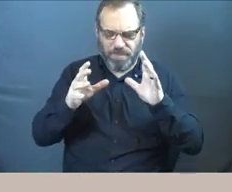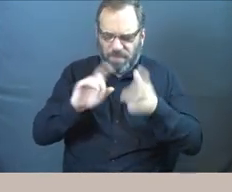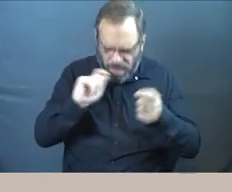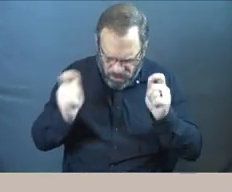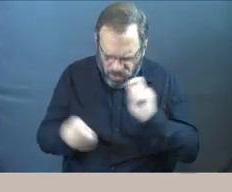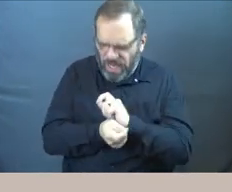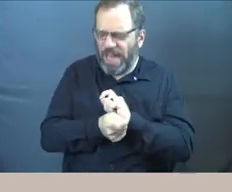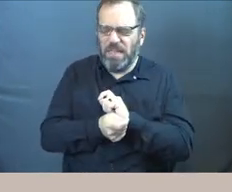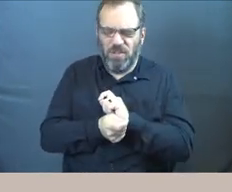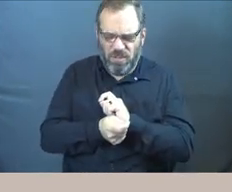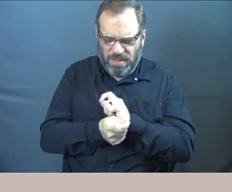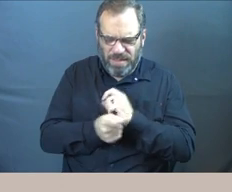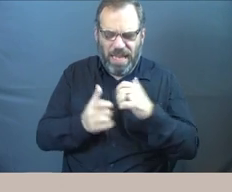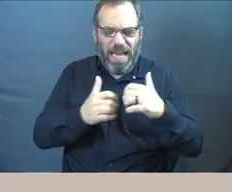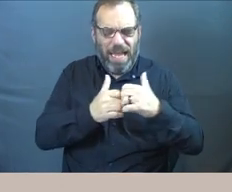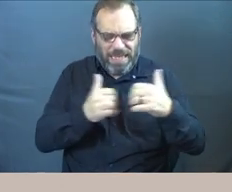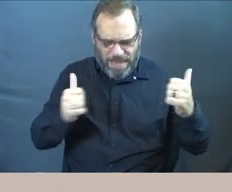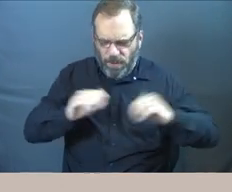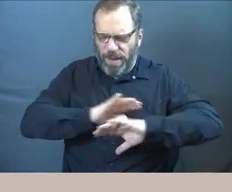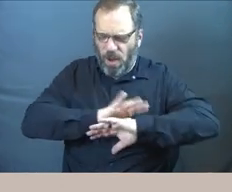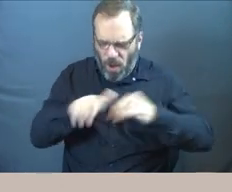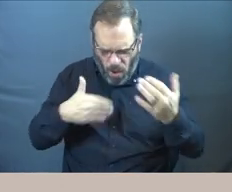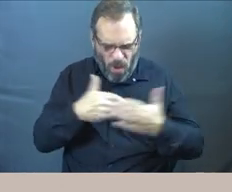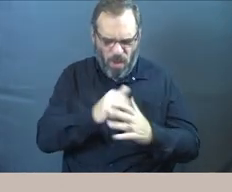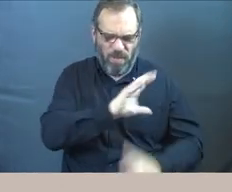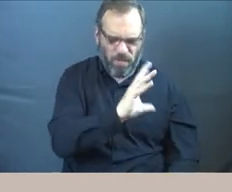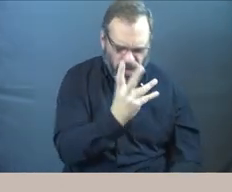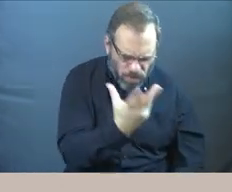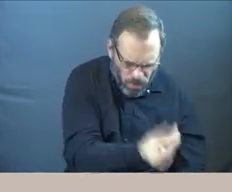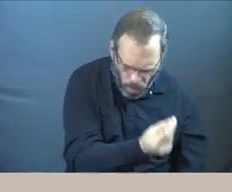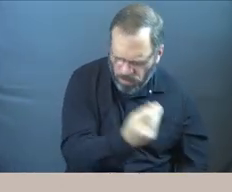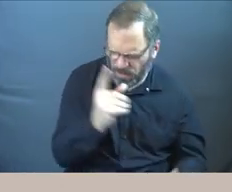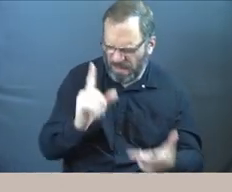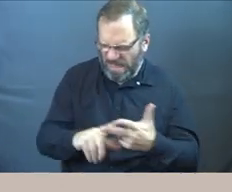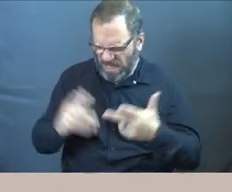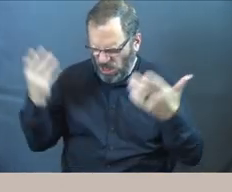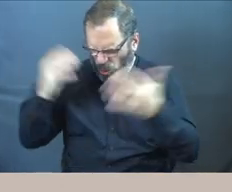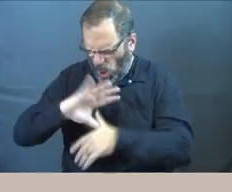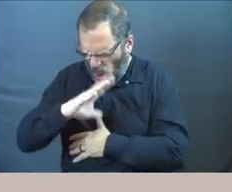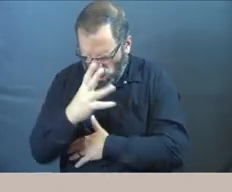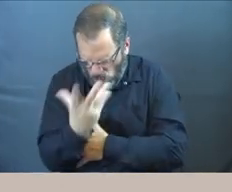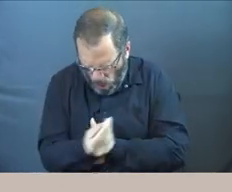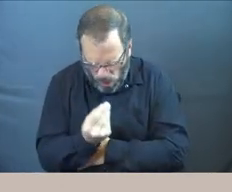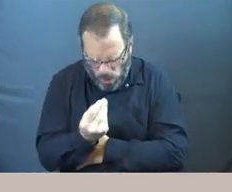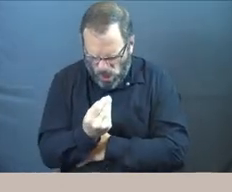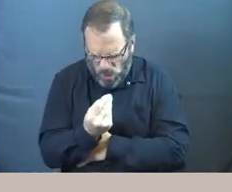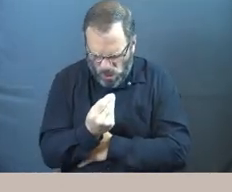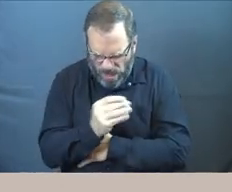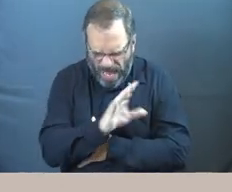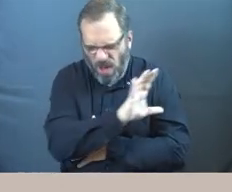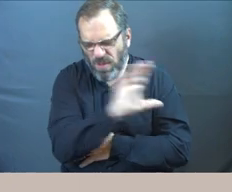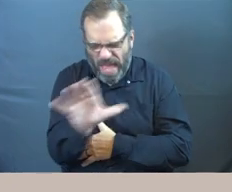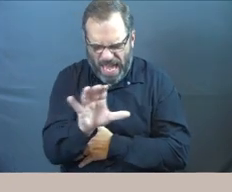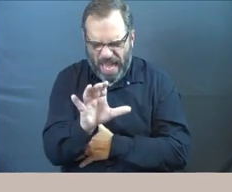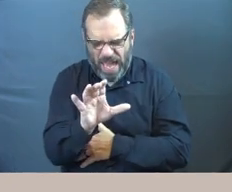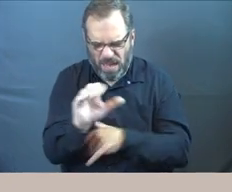changing and separating away from culture. And this dark culture and the way that they do things.